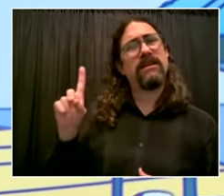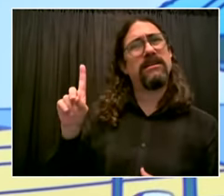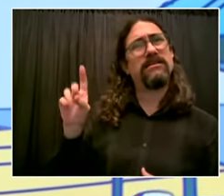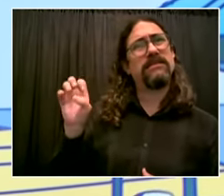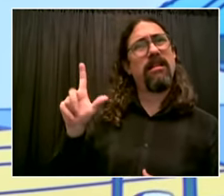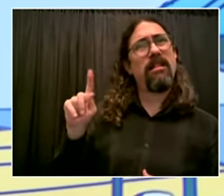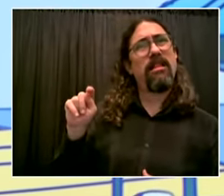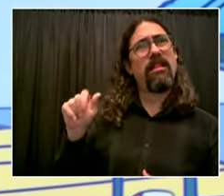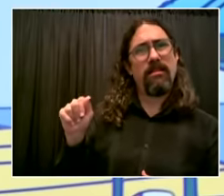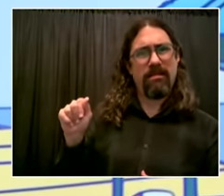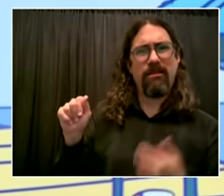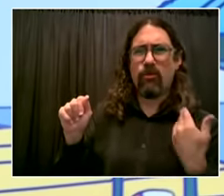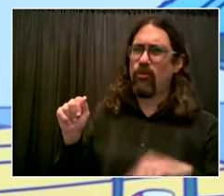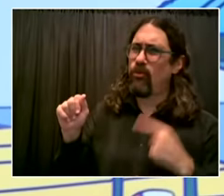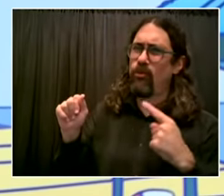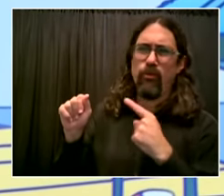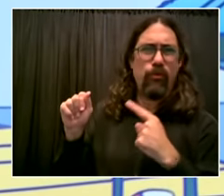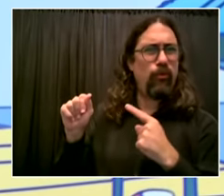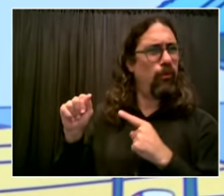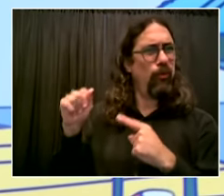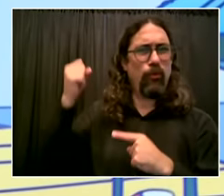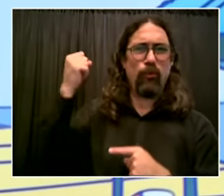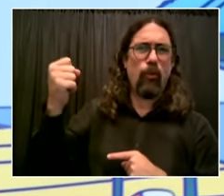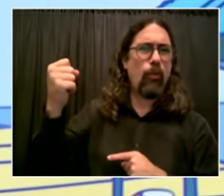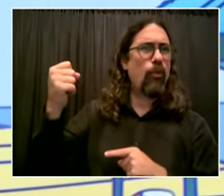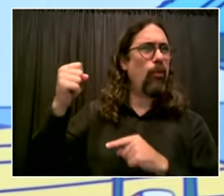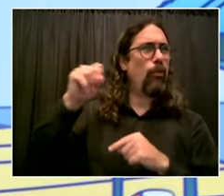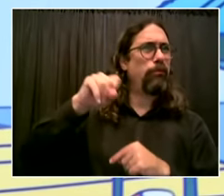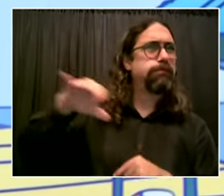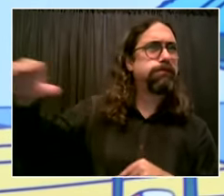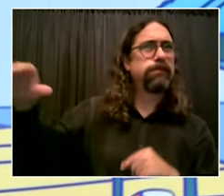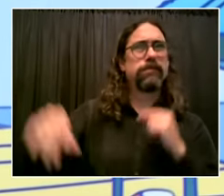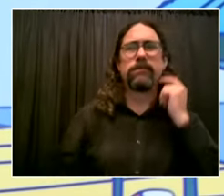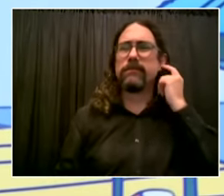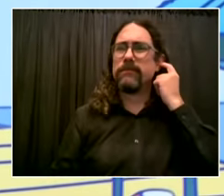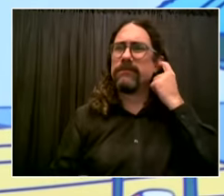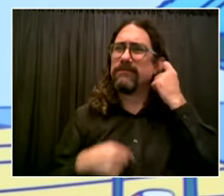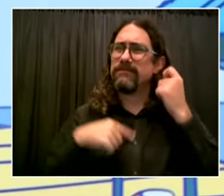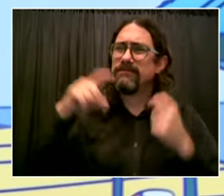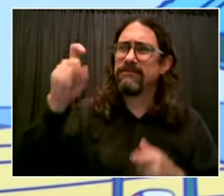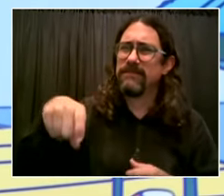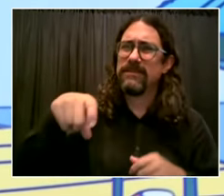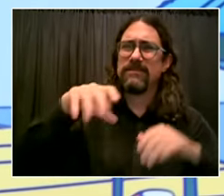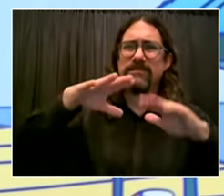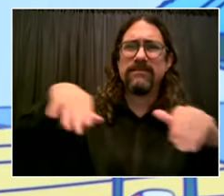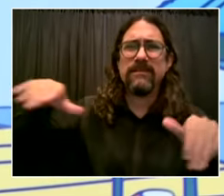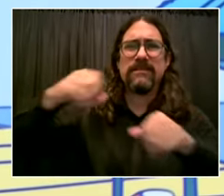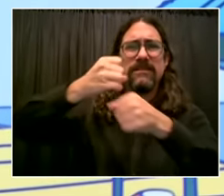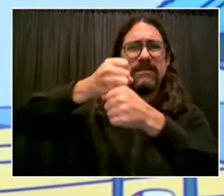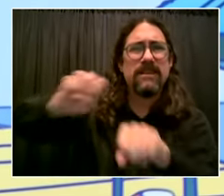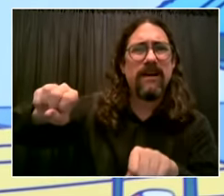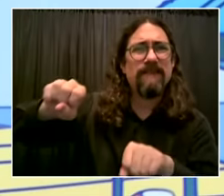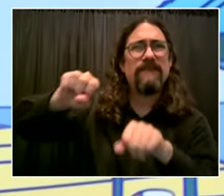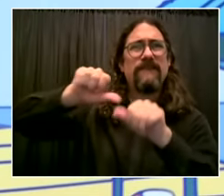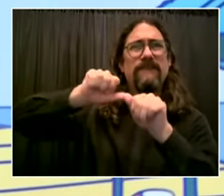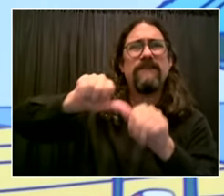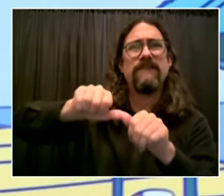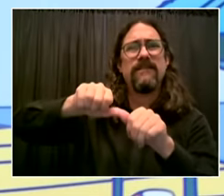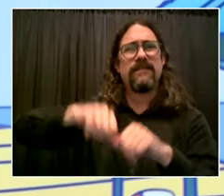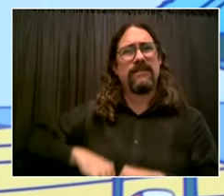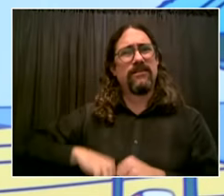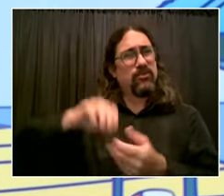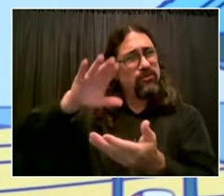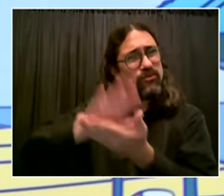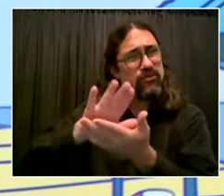kids and parents confidence that they're going to be in a safe environment we are absolutely within our rights as an employer and the health commissioner is absolutely